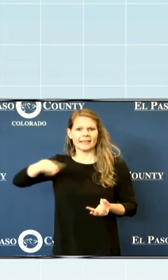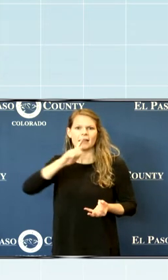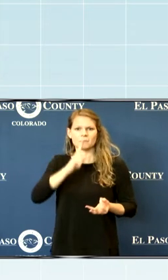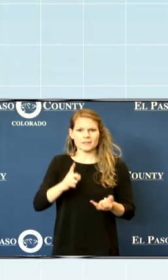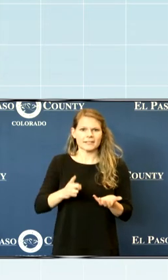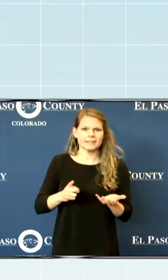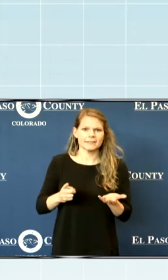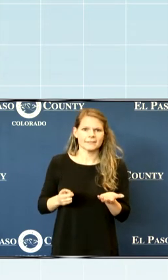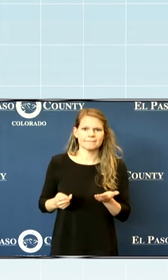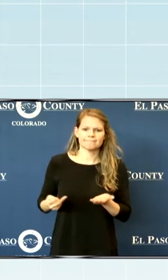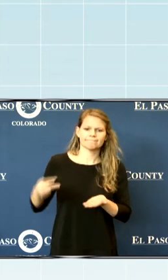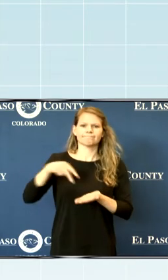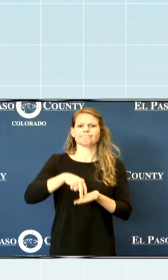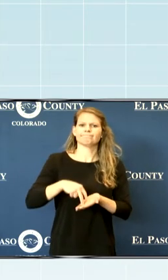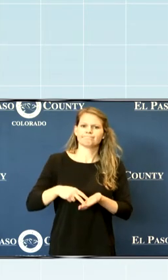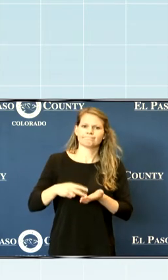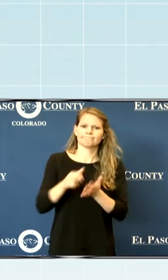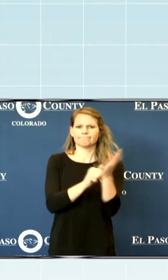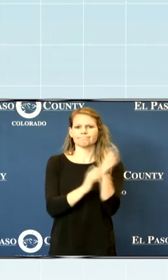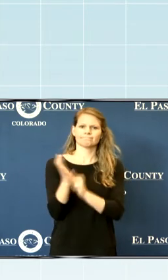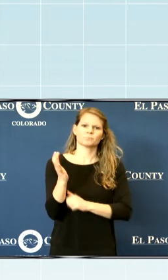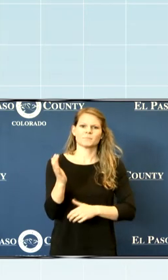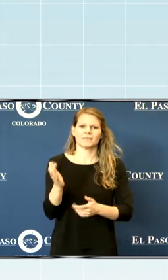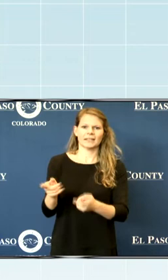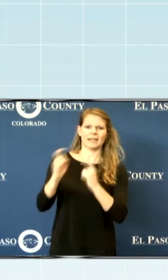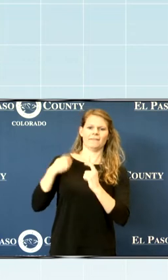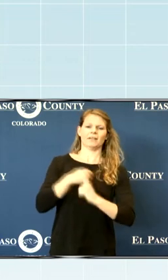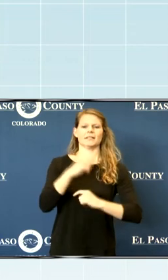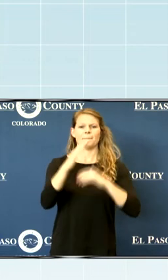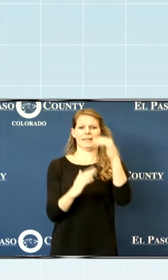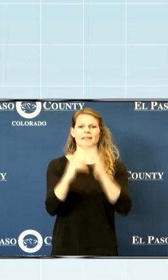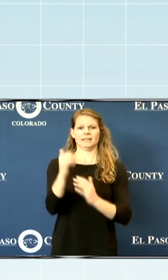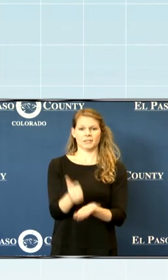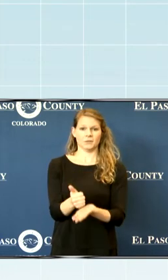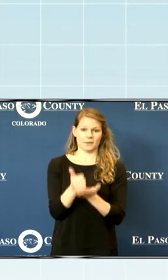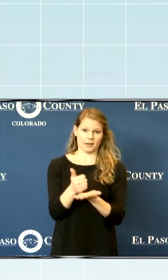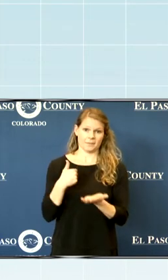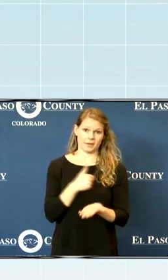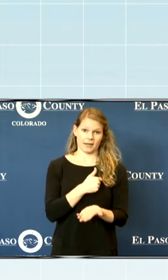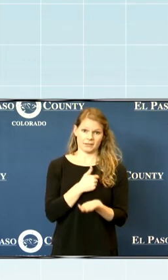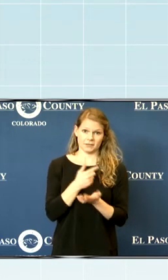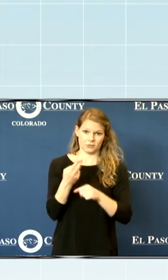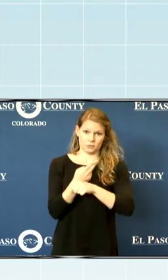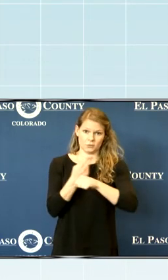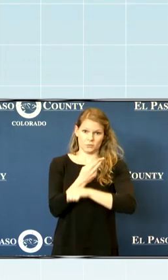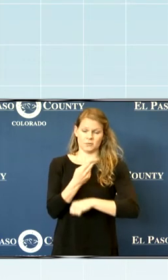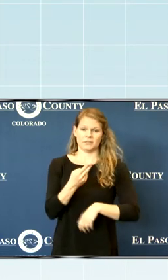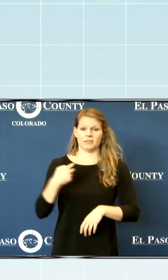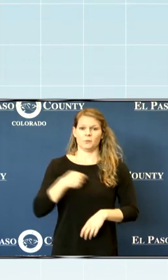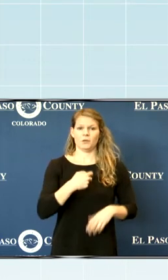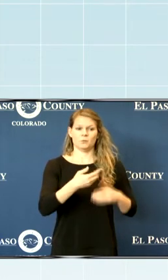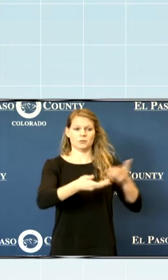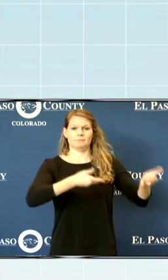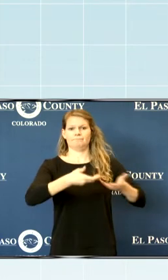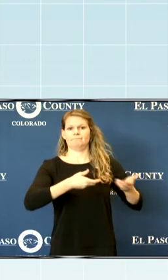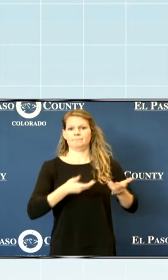very big way, giving us a building to use that we will invite partner agencies,